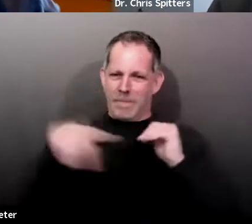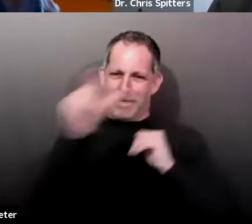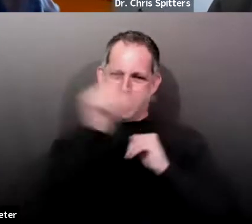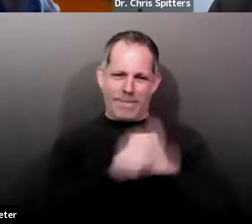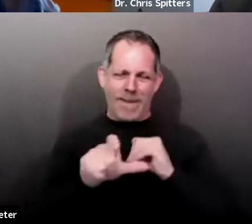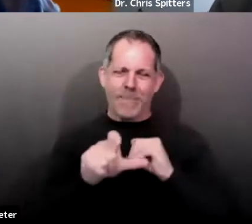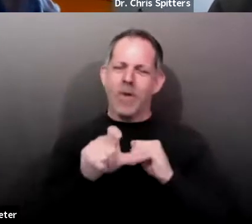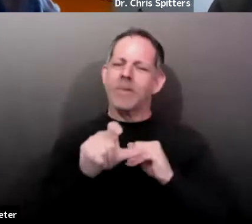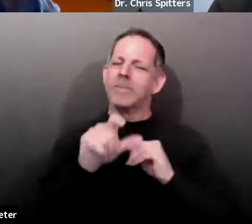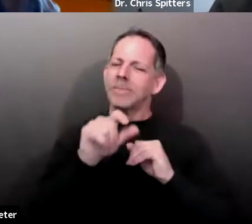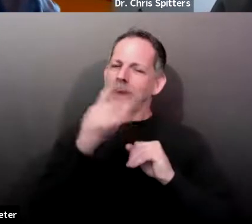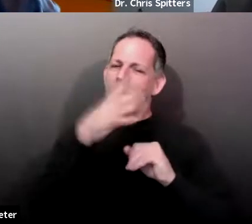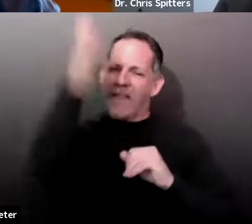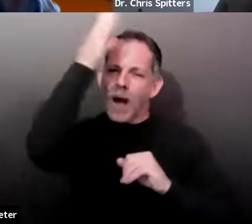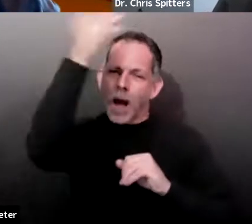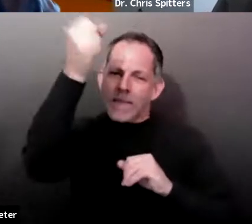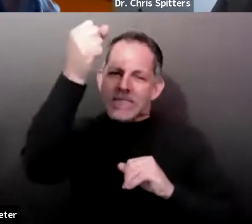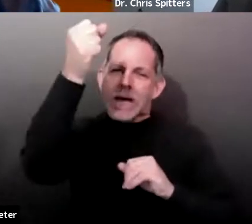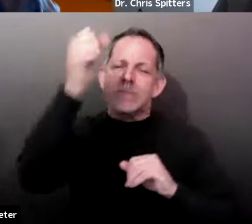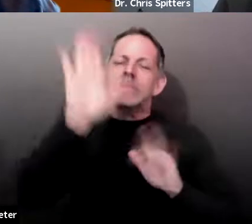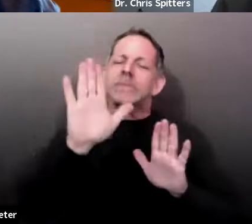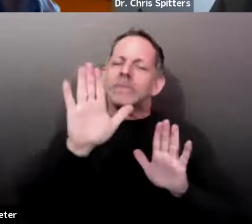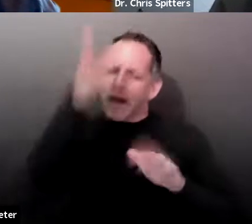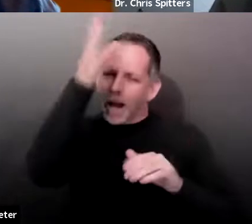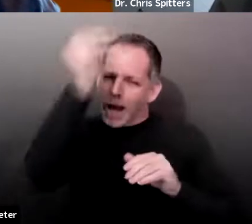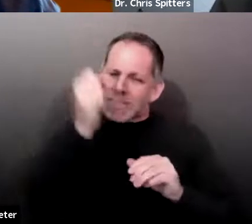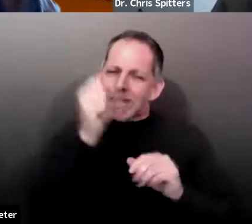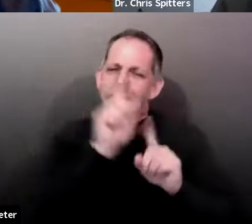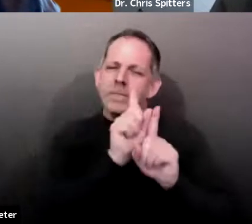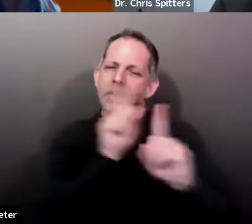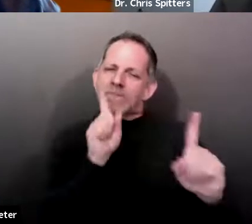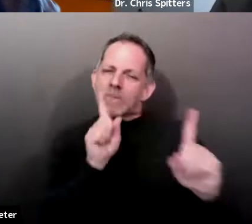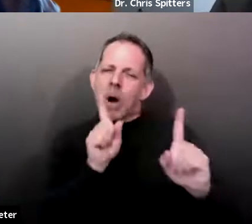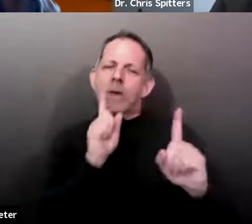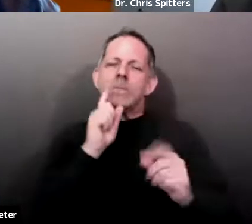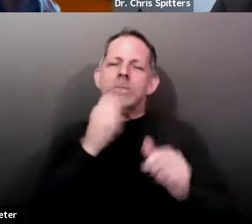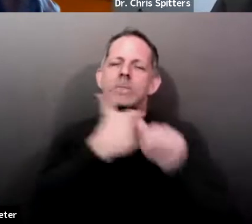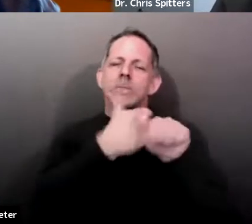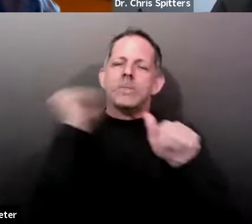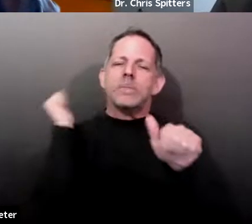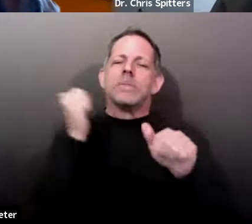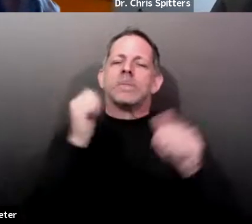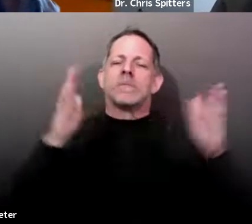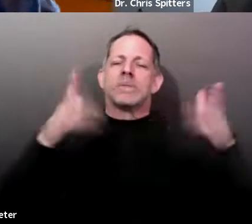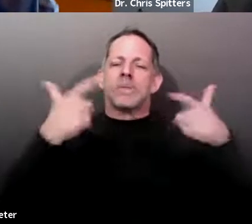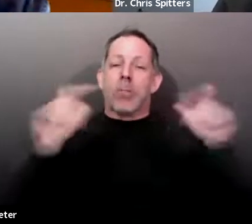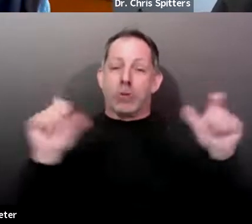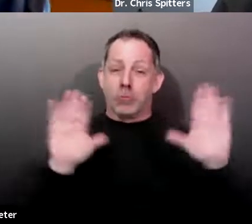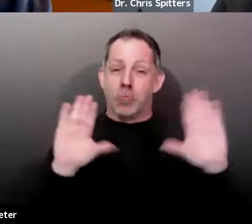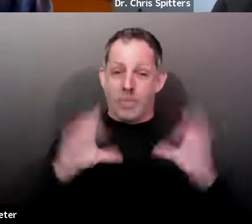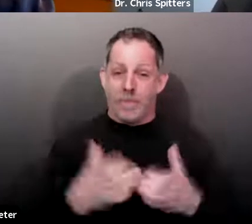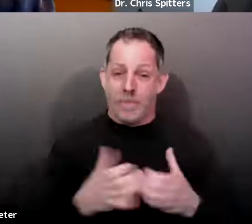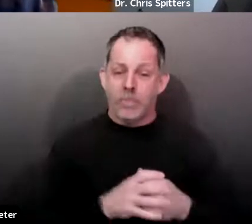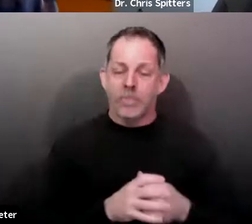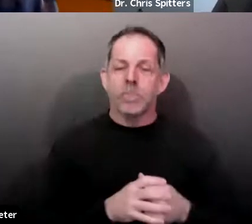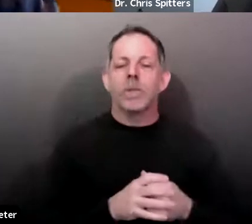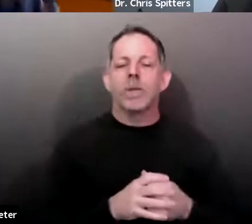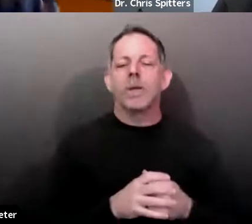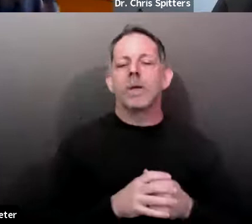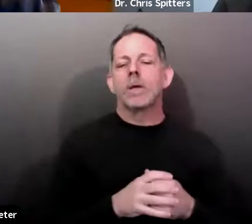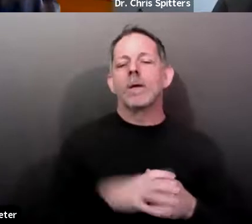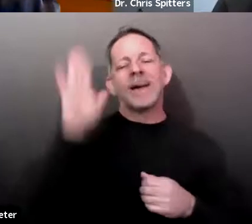wisely and small and simple, uh, rather than maybe our more traditional, um, efforts on these days.